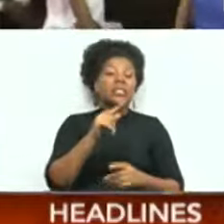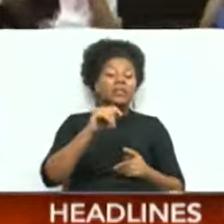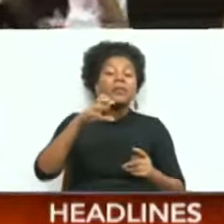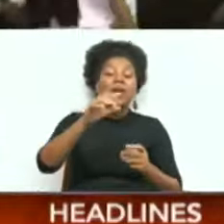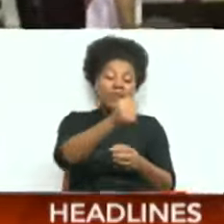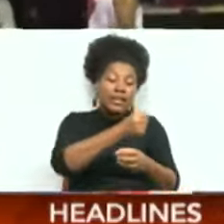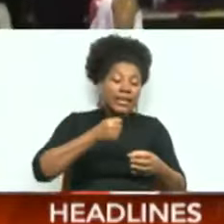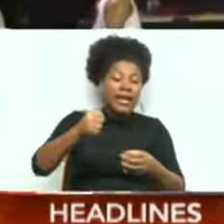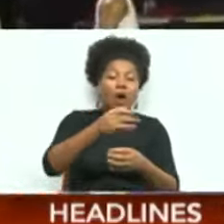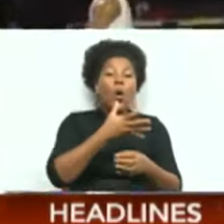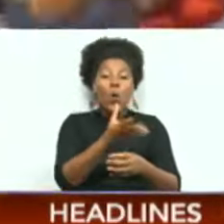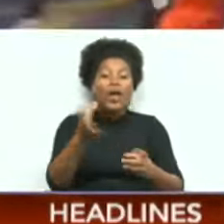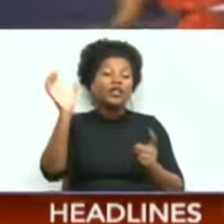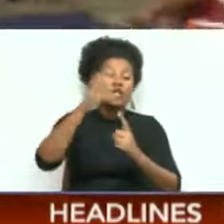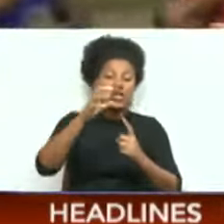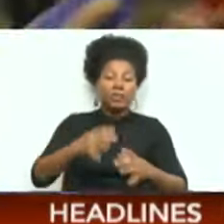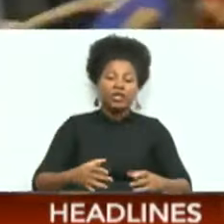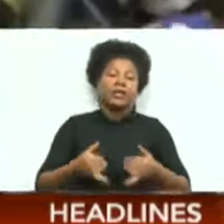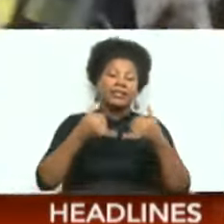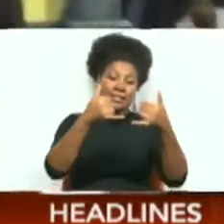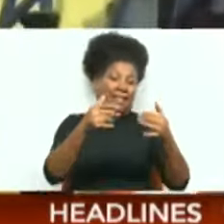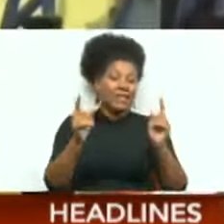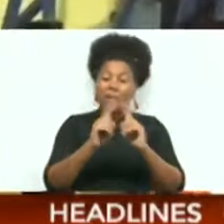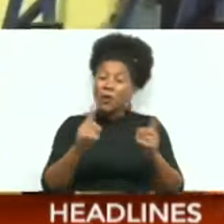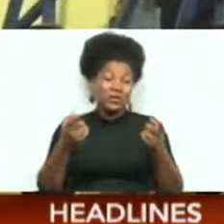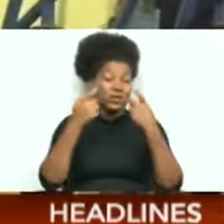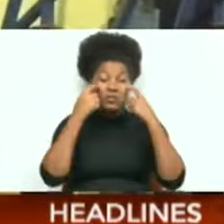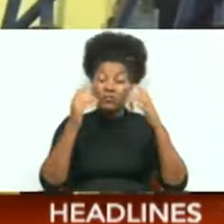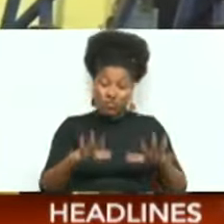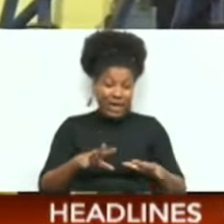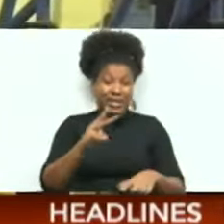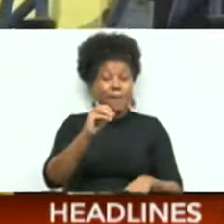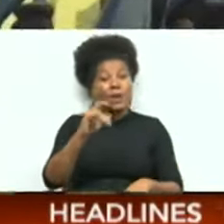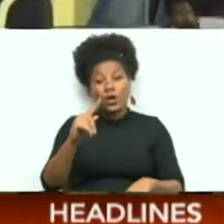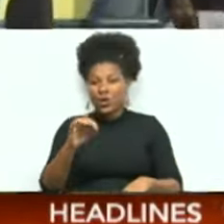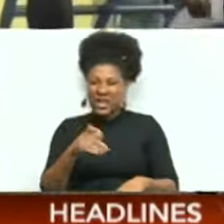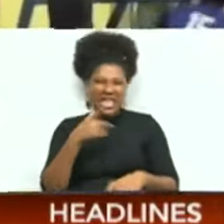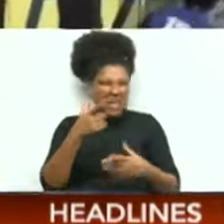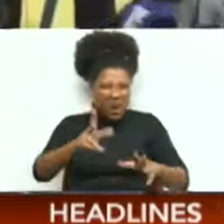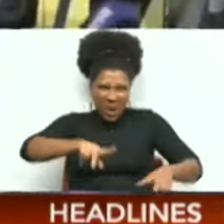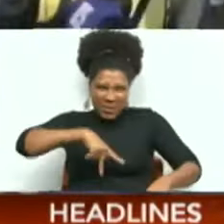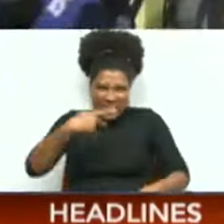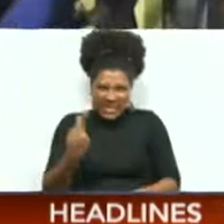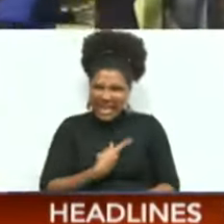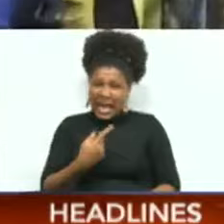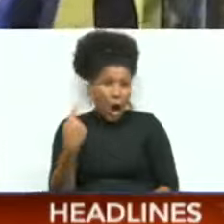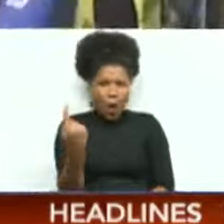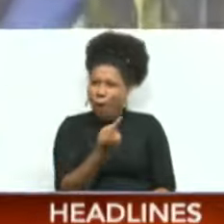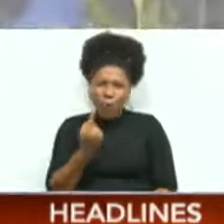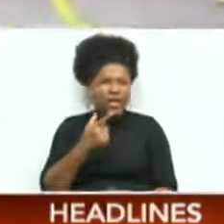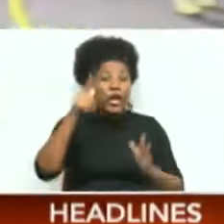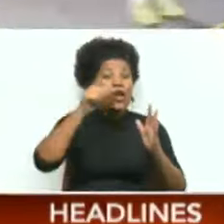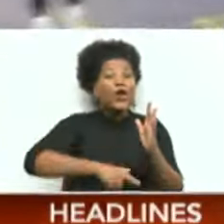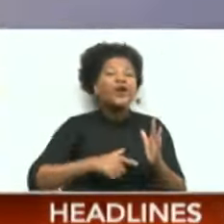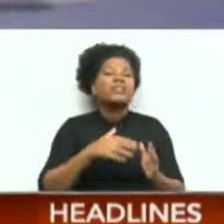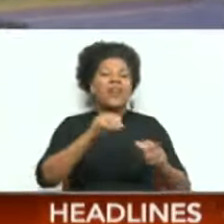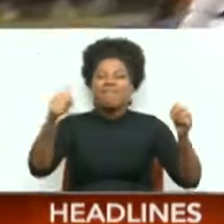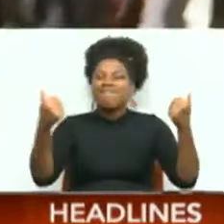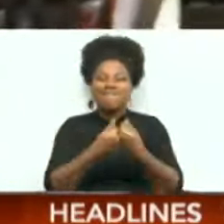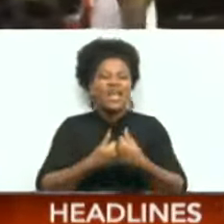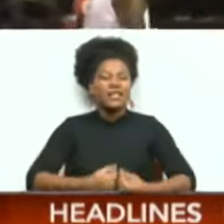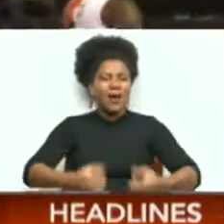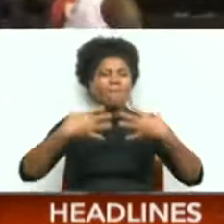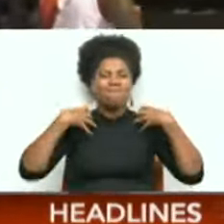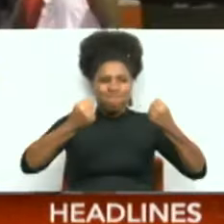the championship title. But it was no surprise that Maloney Pacers had an axe to grind as their only defeat of the season came against their finals opponent